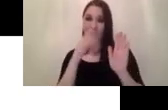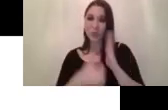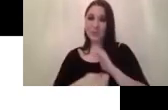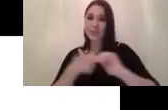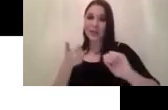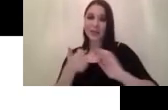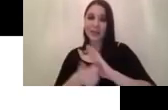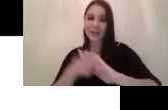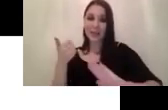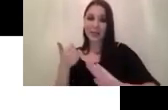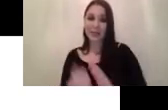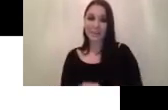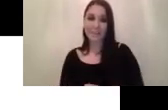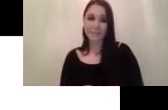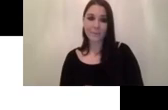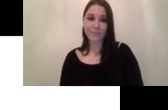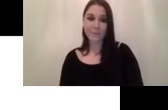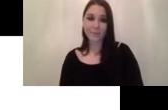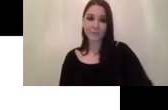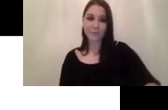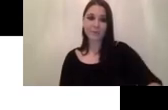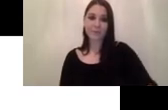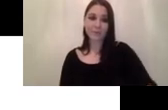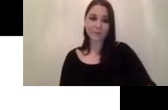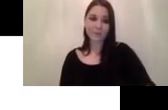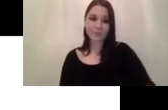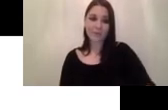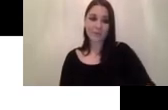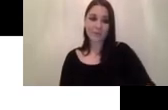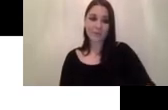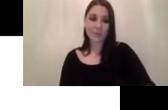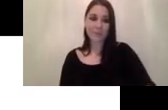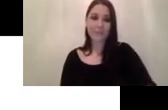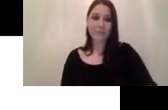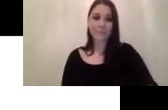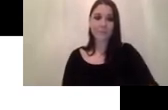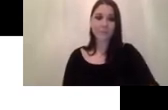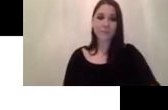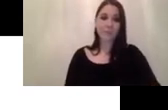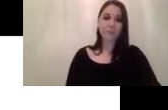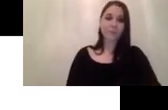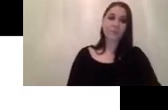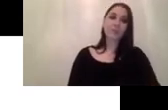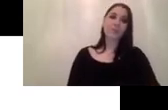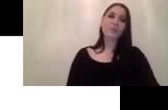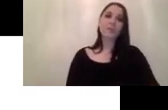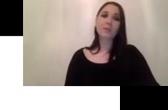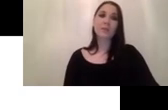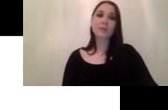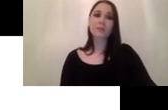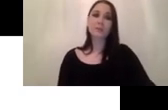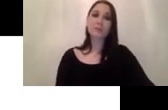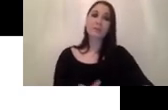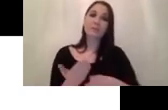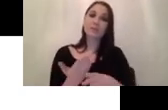proposals for the classification and regression stage so um yolo